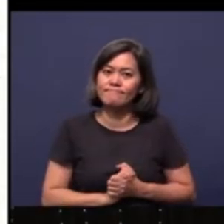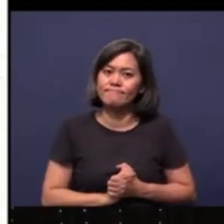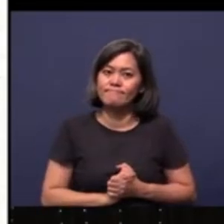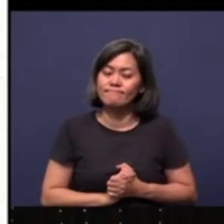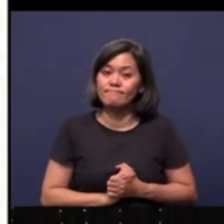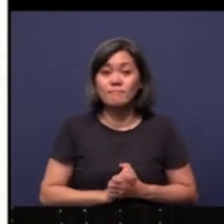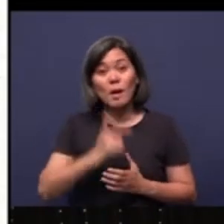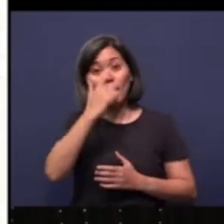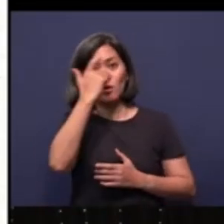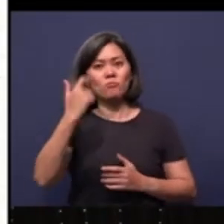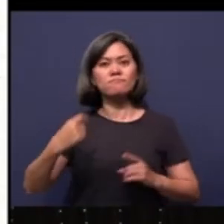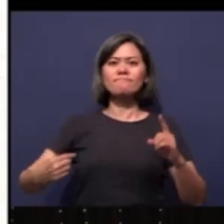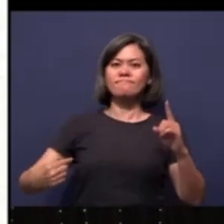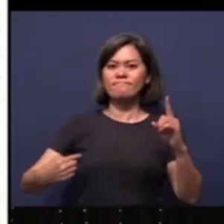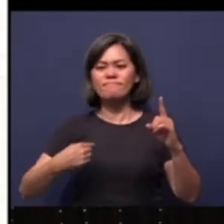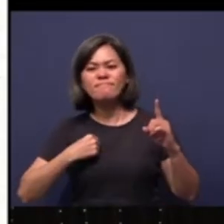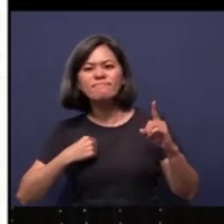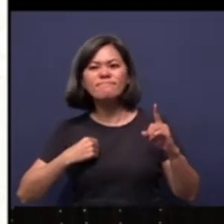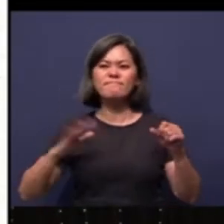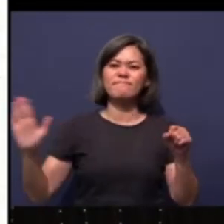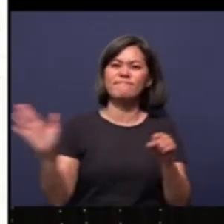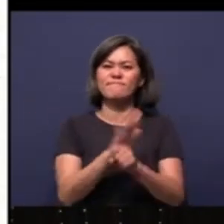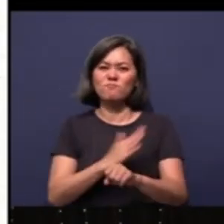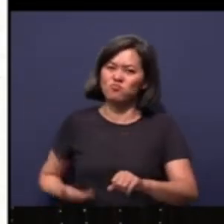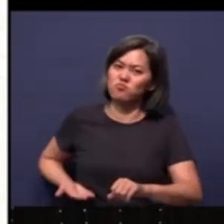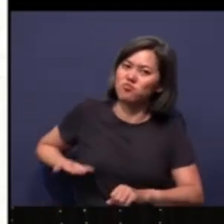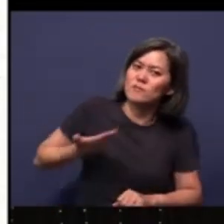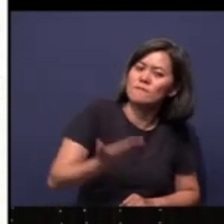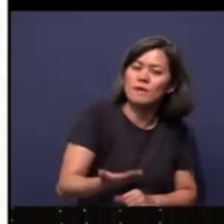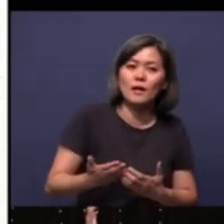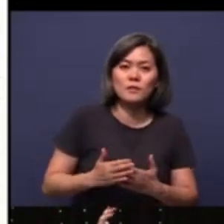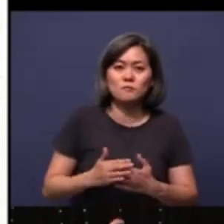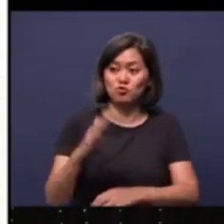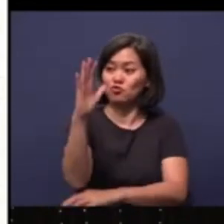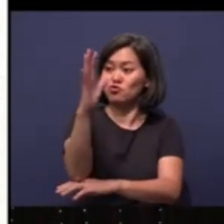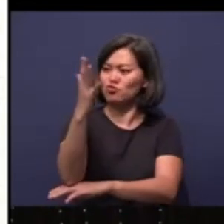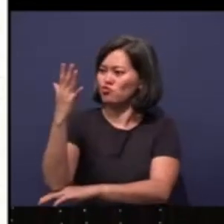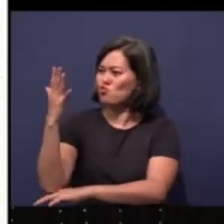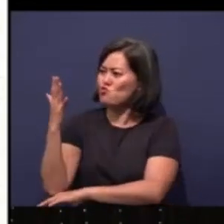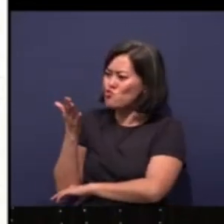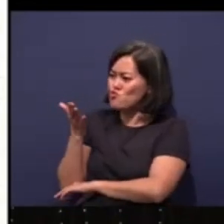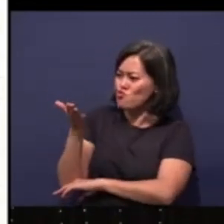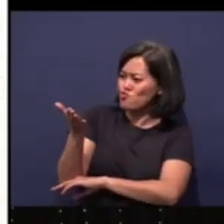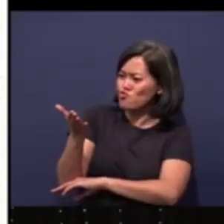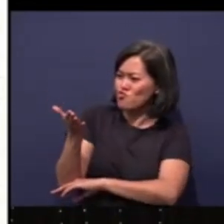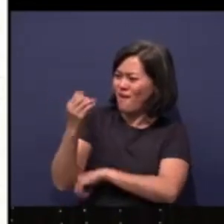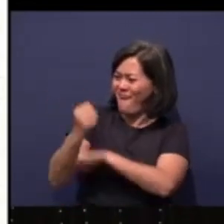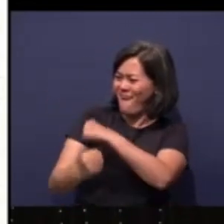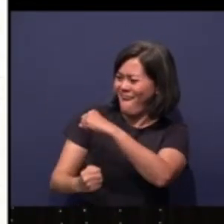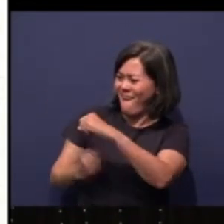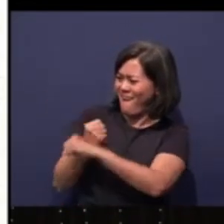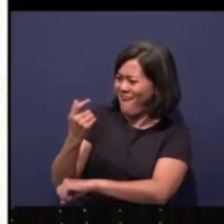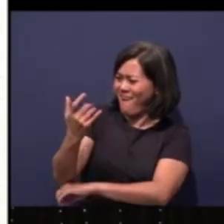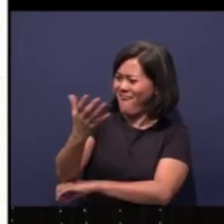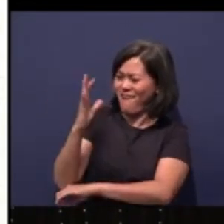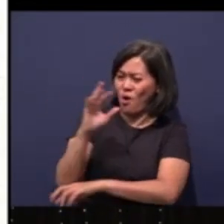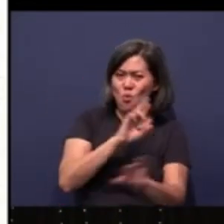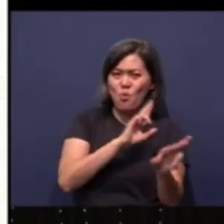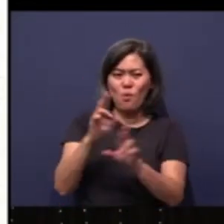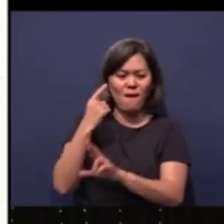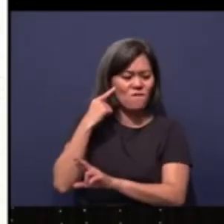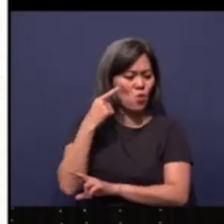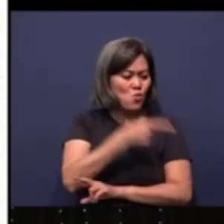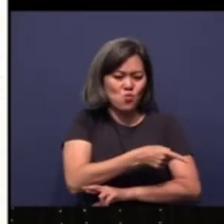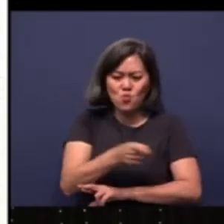because I will fully provide. The trees have been growing there for years. They are ready for you to